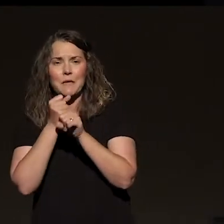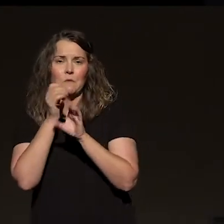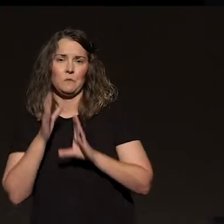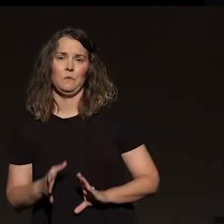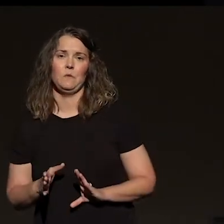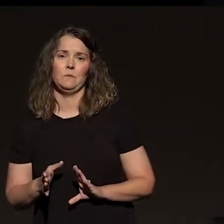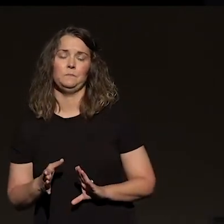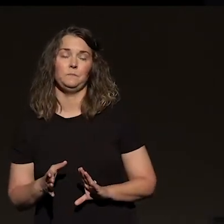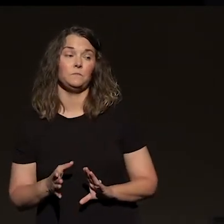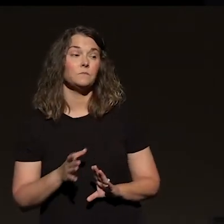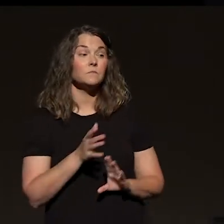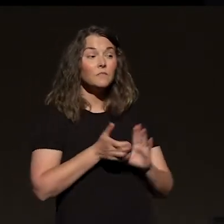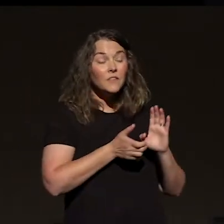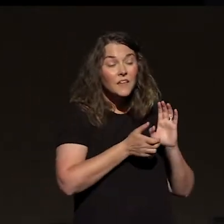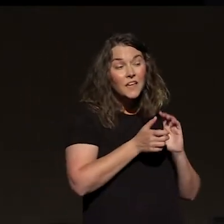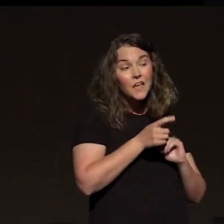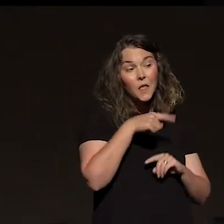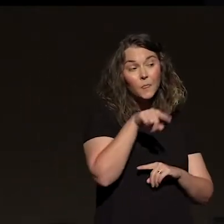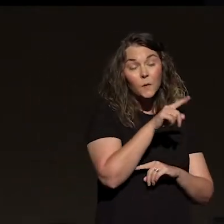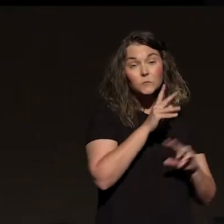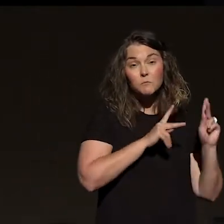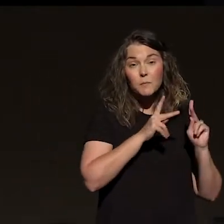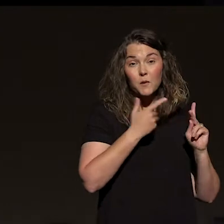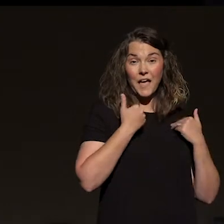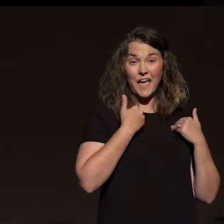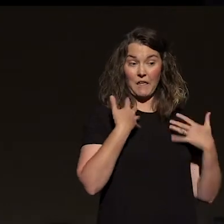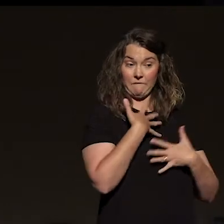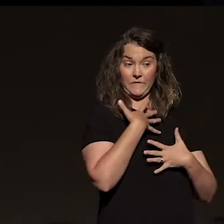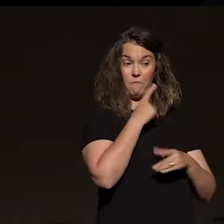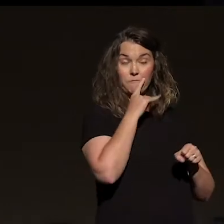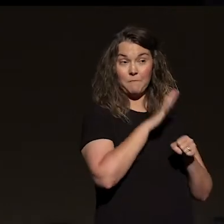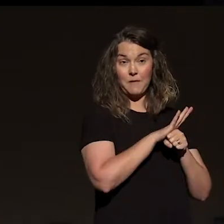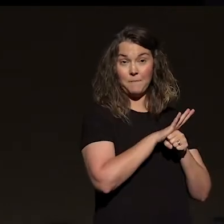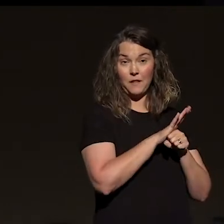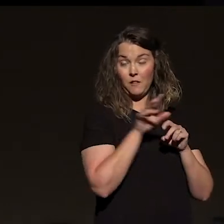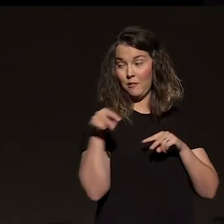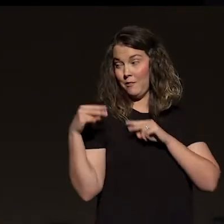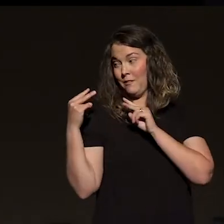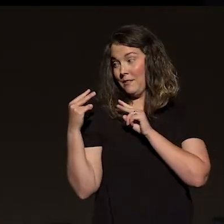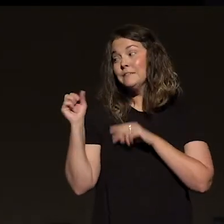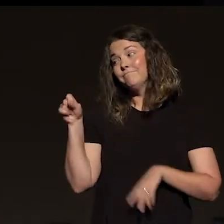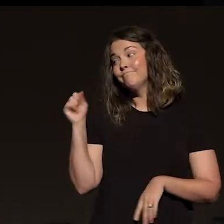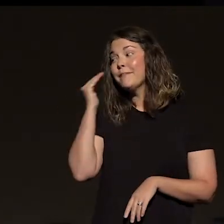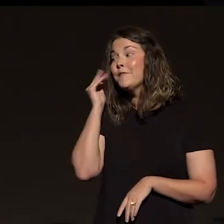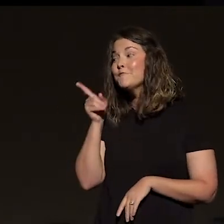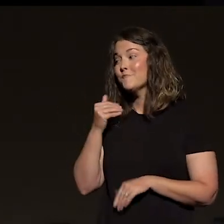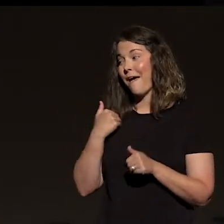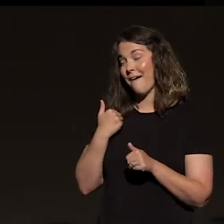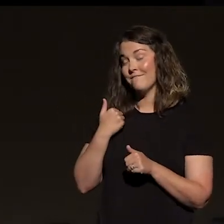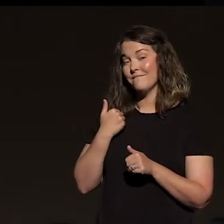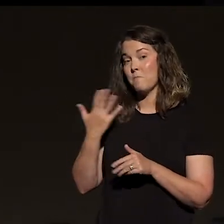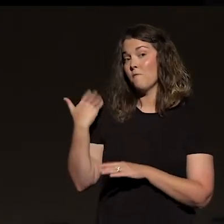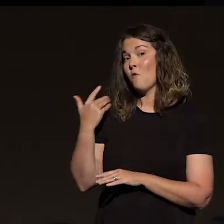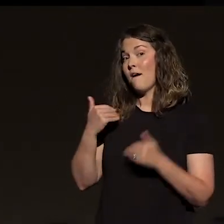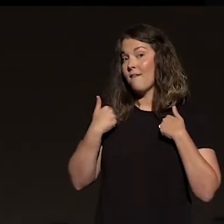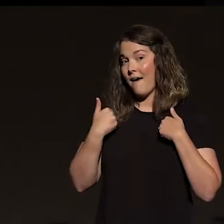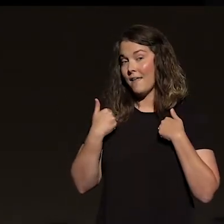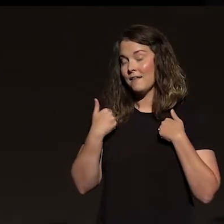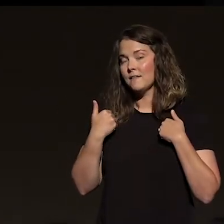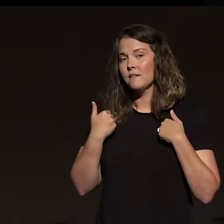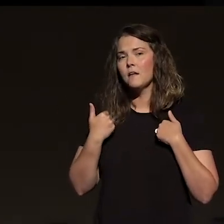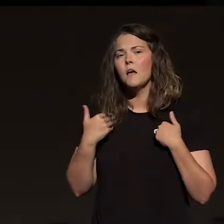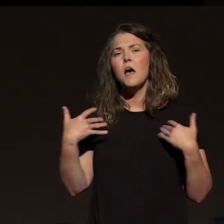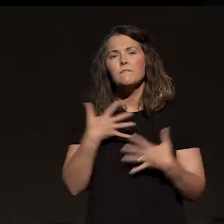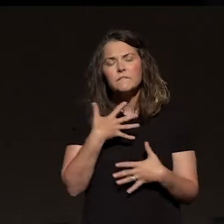Jesus's day had a fear of commitment. Anybody got that? Come on, look at your neighbor and say, yep, I know you got it. I've had it before, right? A fear of commitment,